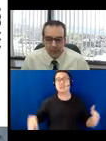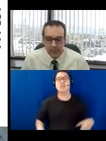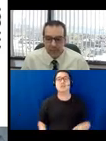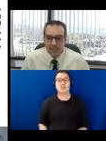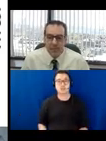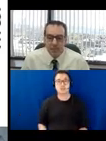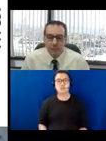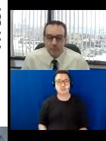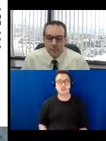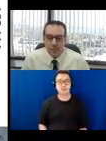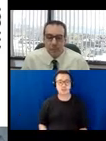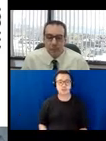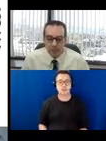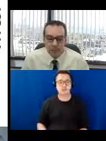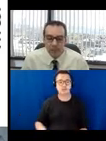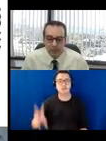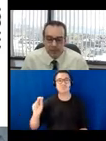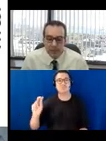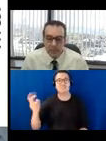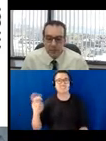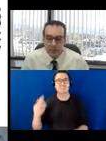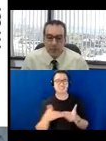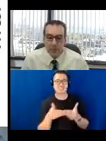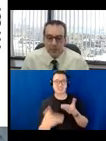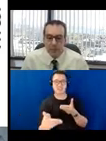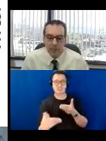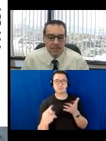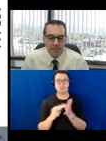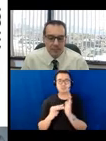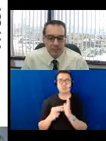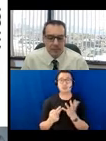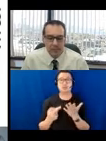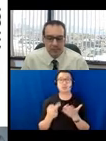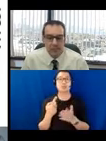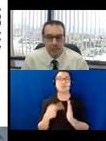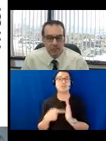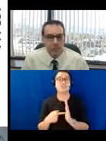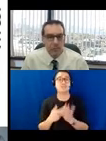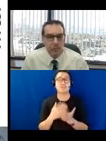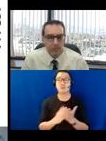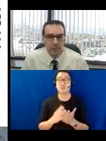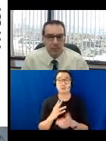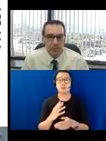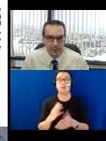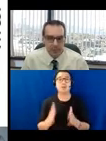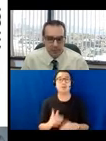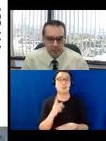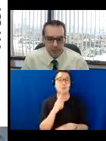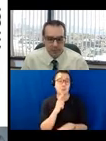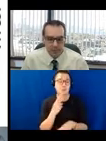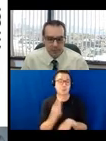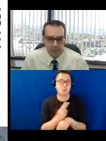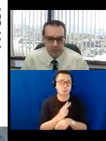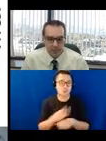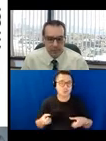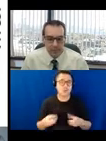Again, this allows for the minimal clearances so someone can utilize the table if using a mobility device.